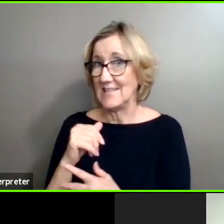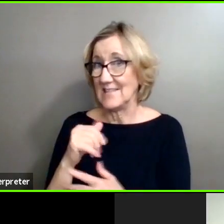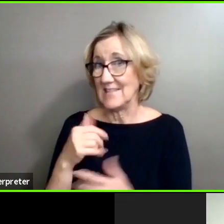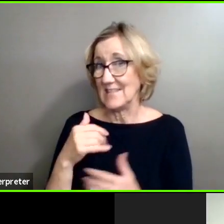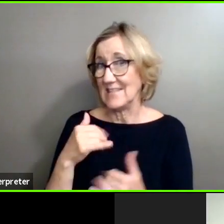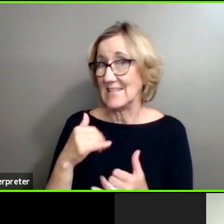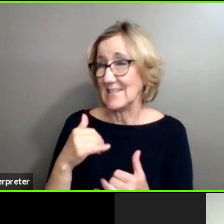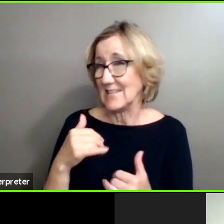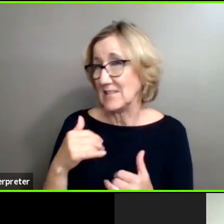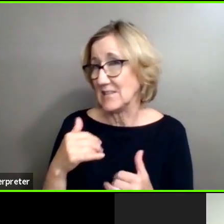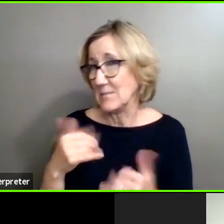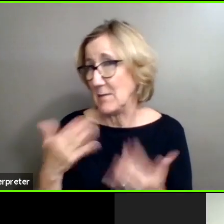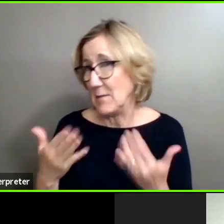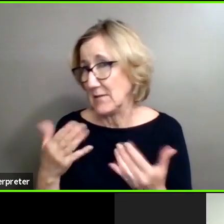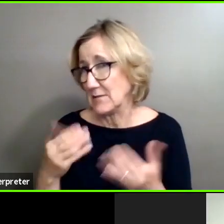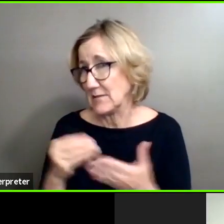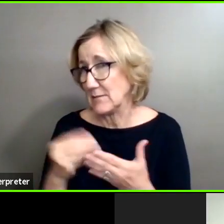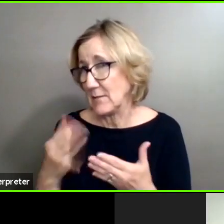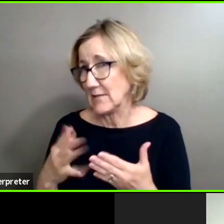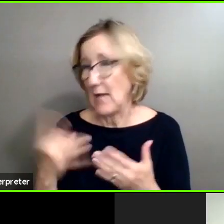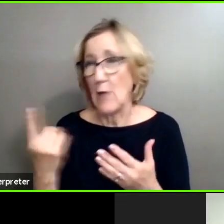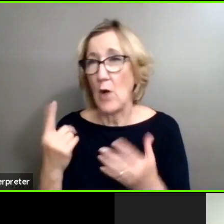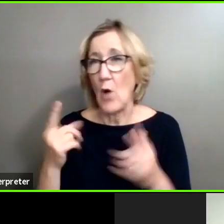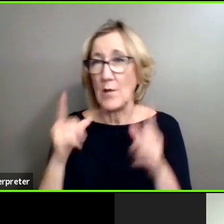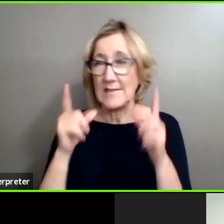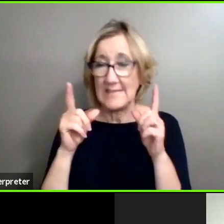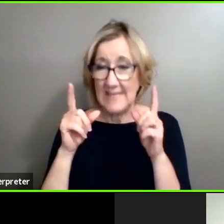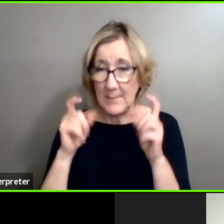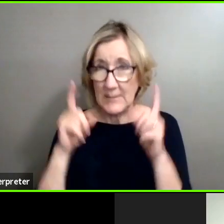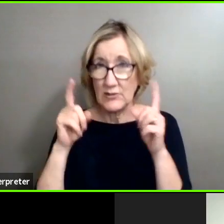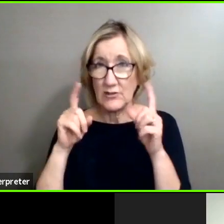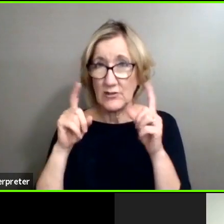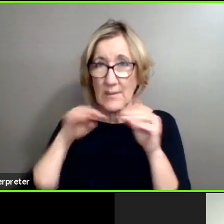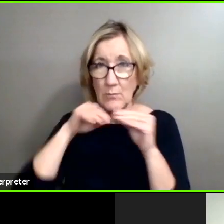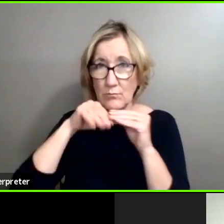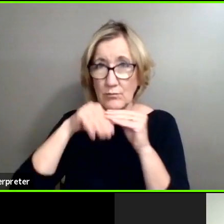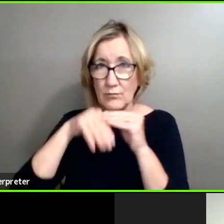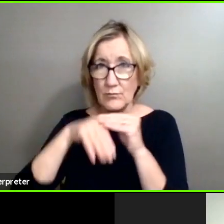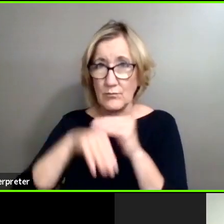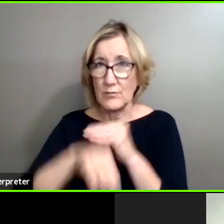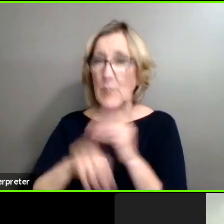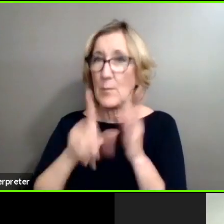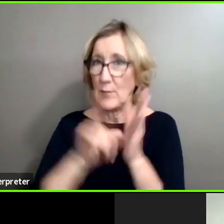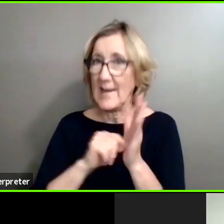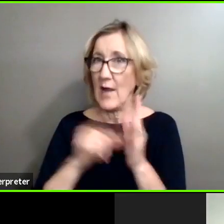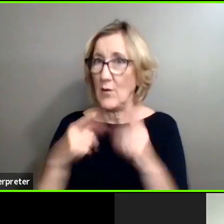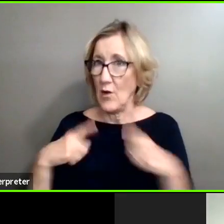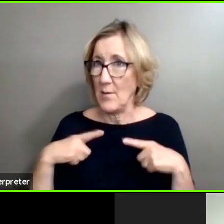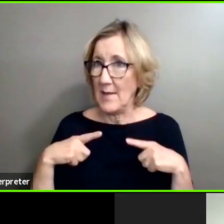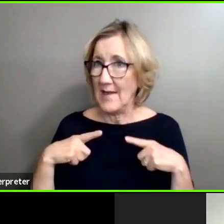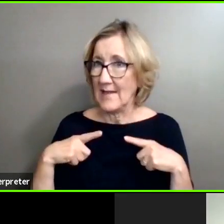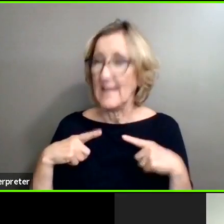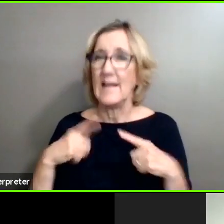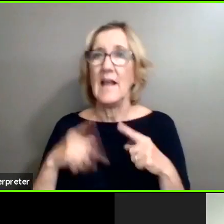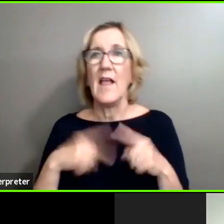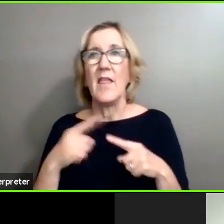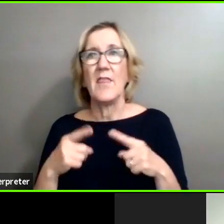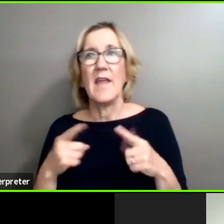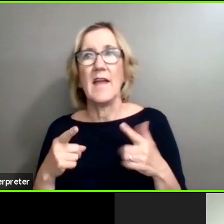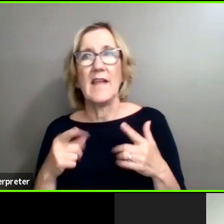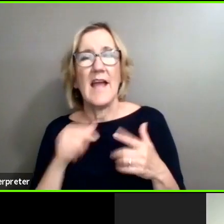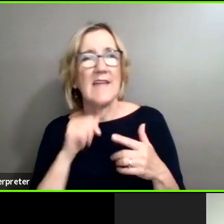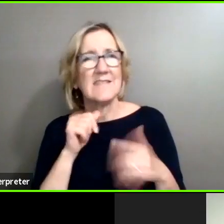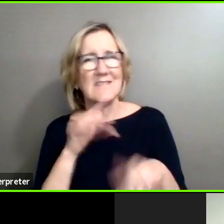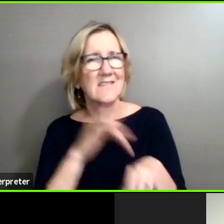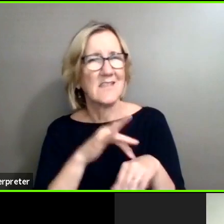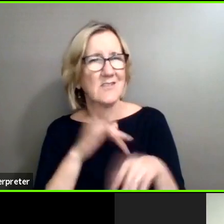would always take photos on his Polaroid and they would just print right out just then and there. So, that was when I was young. Then I didn't touch a camera for I don't know how long.